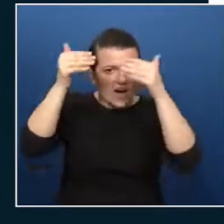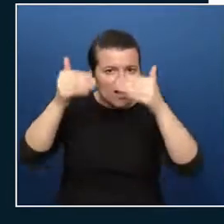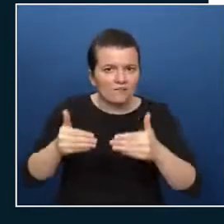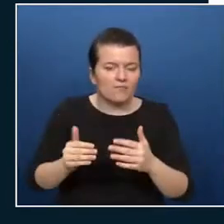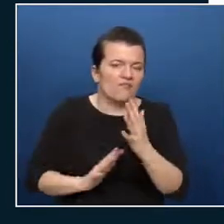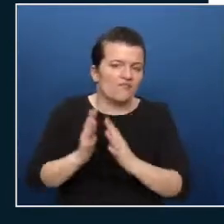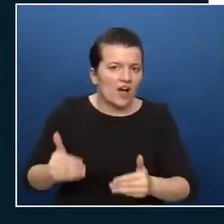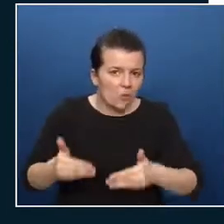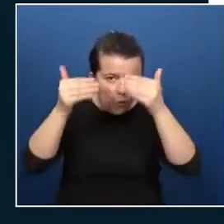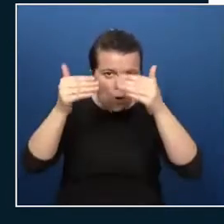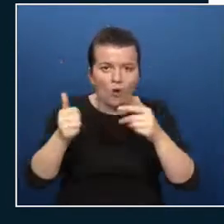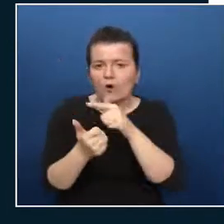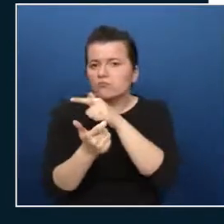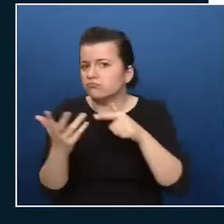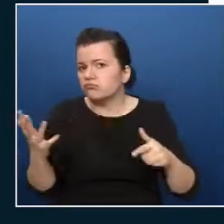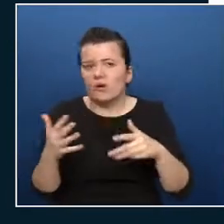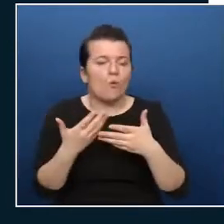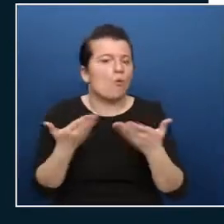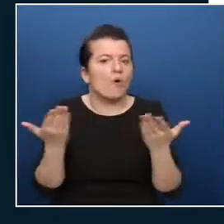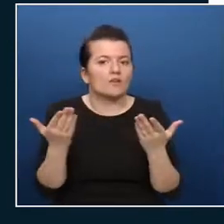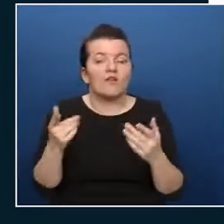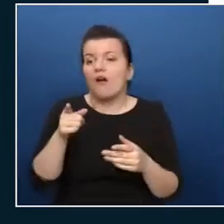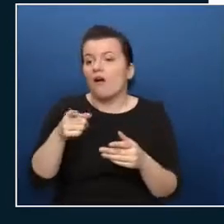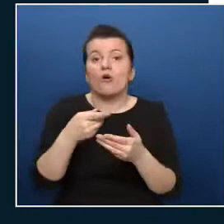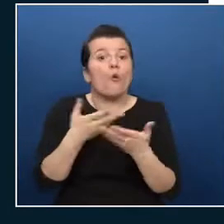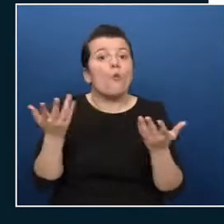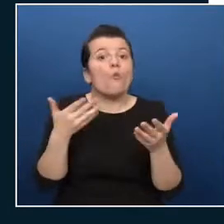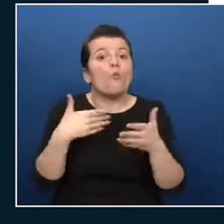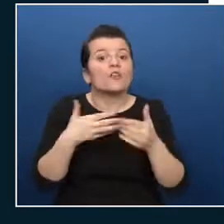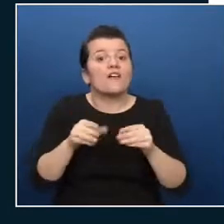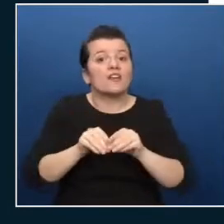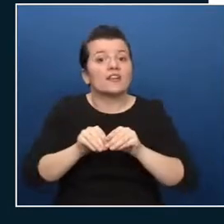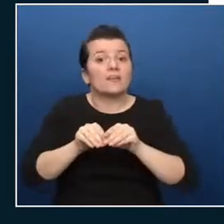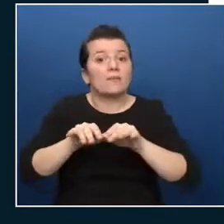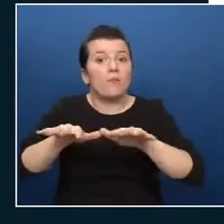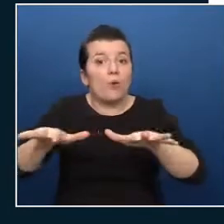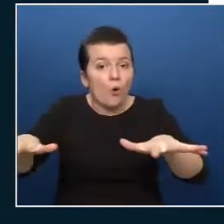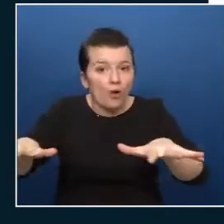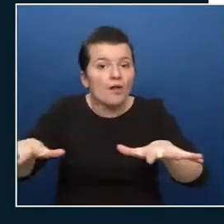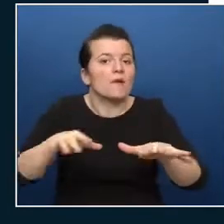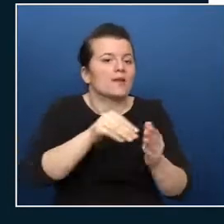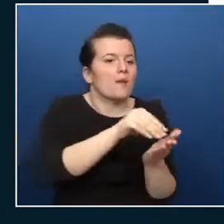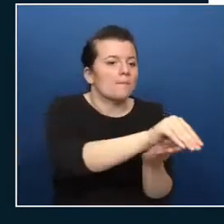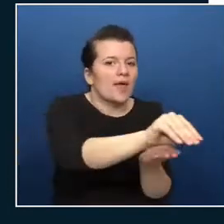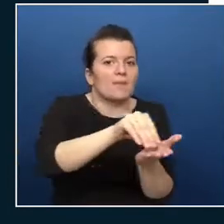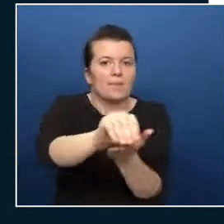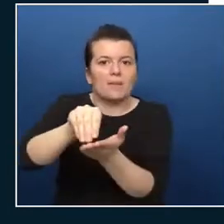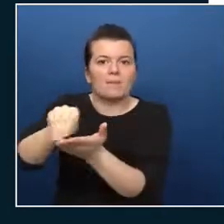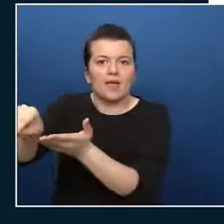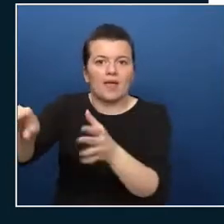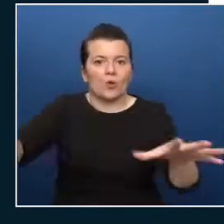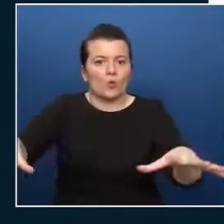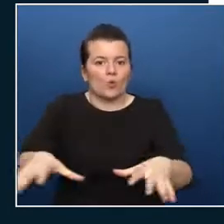you you deploy you have to pay for so the more you can centralize and the more you can share the better